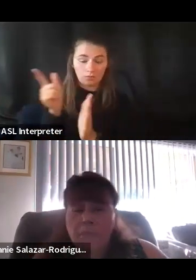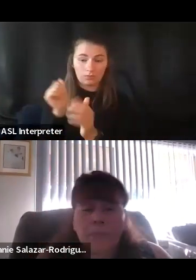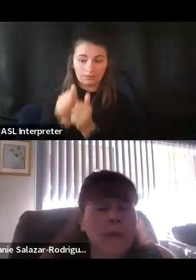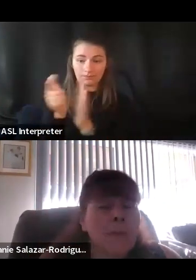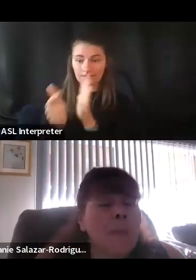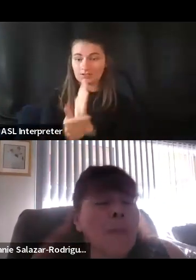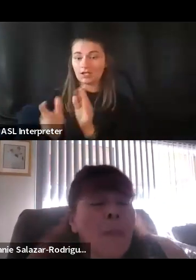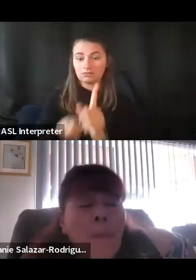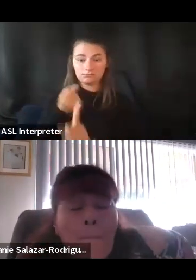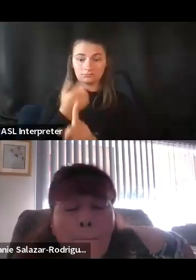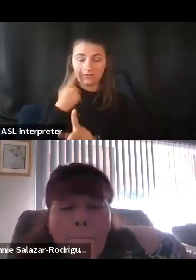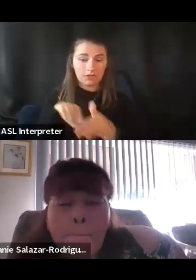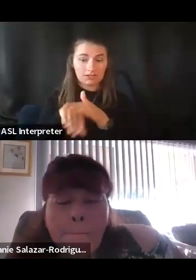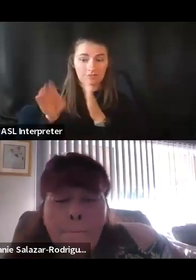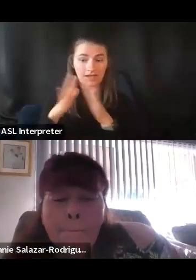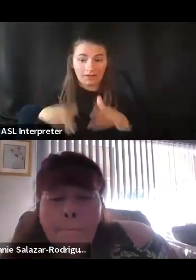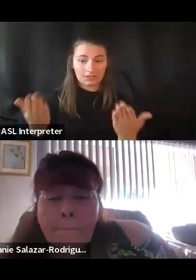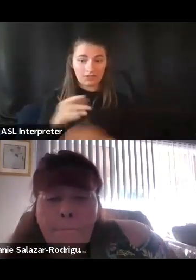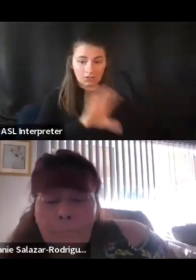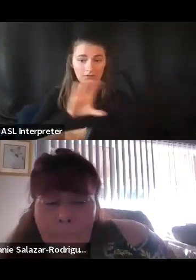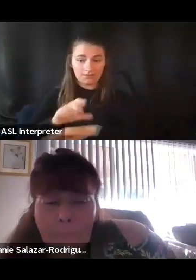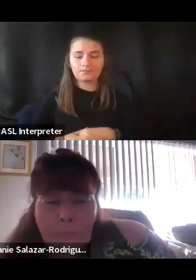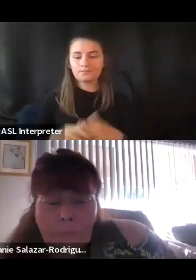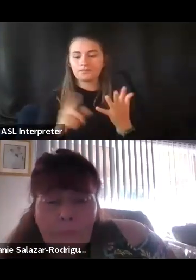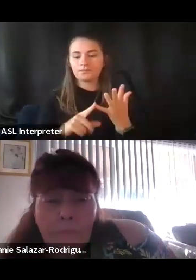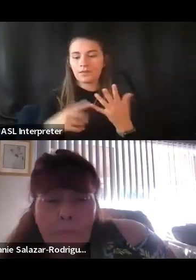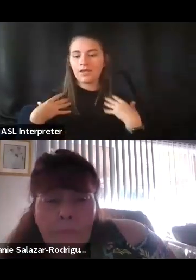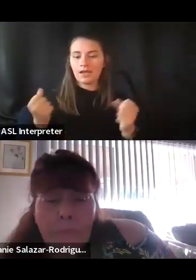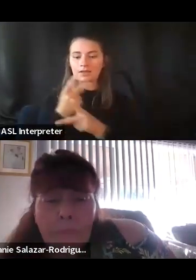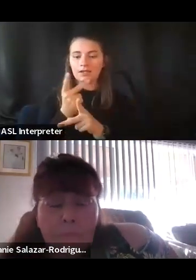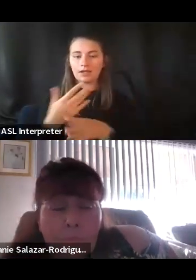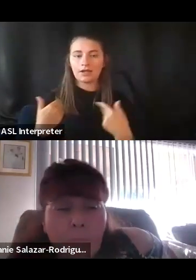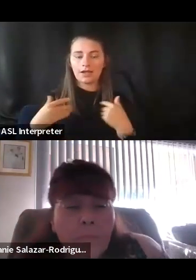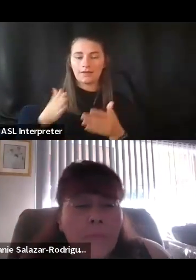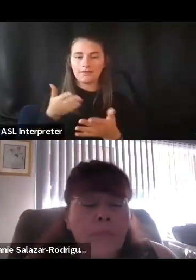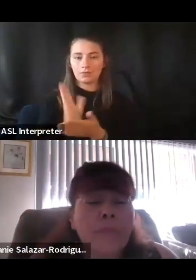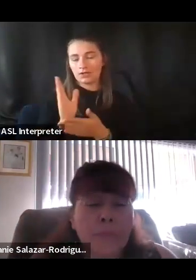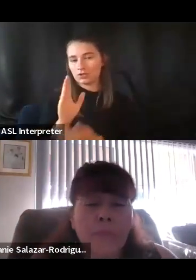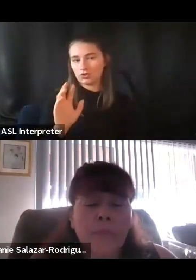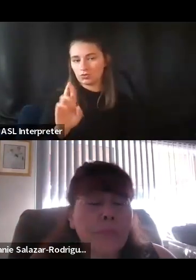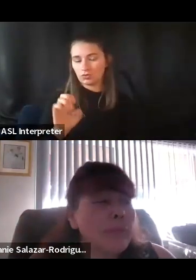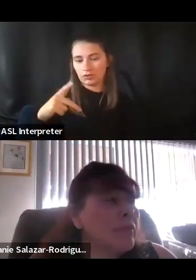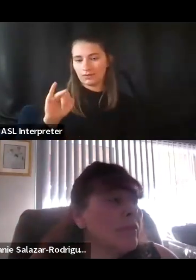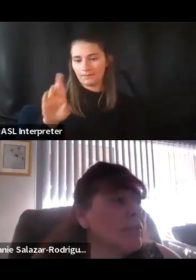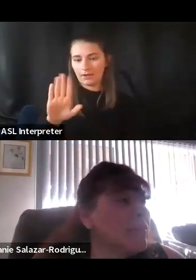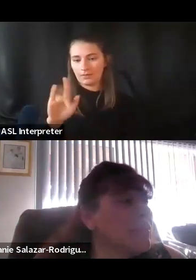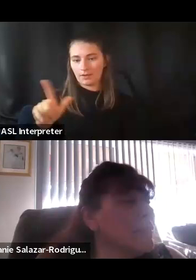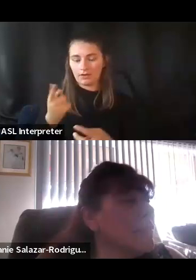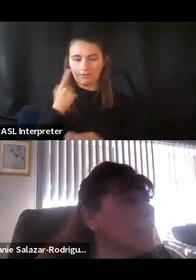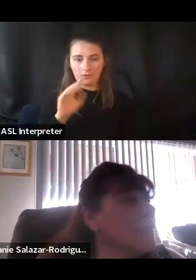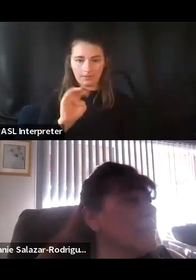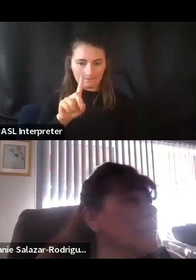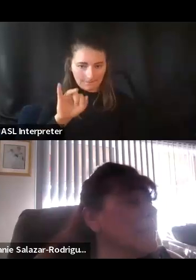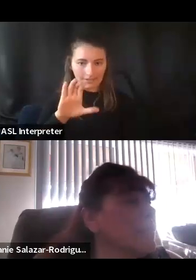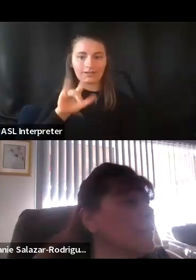accessible housing here in the state of Colorado. Around health care, there's the right to repair bill for Medicaid and for private consumers. That I got passed